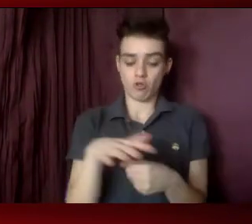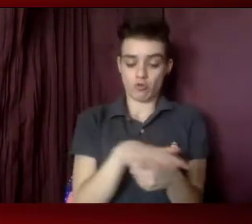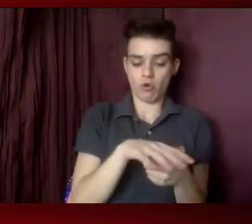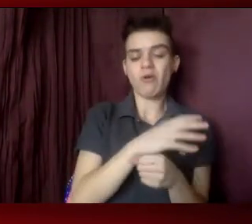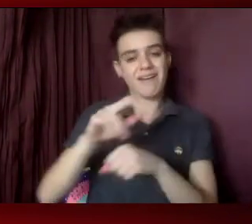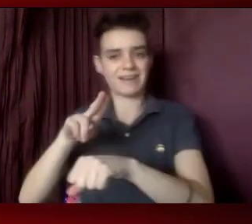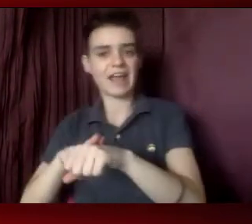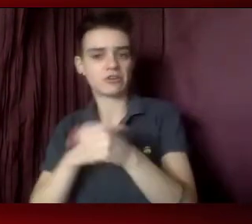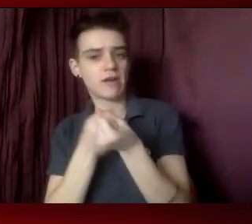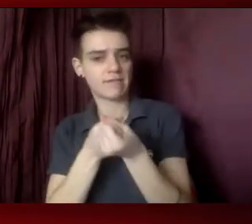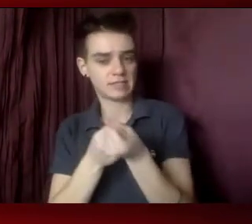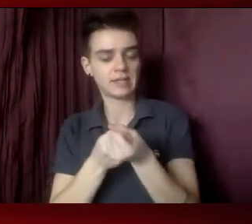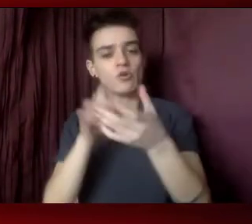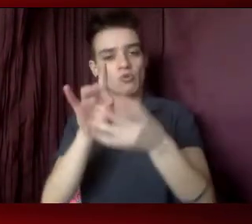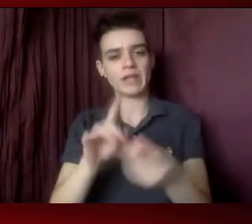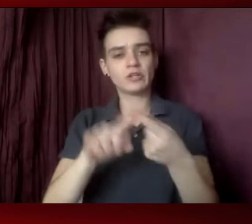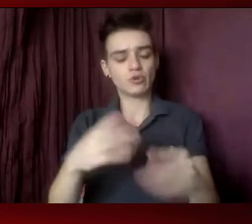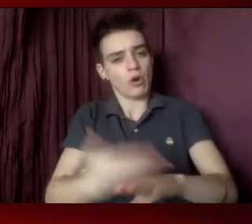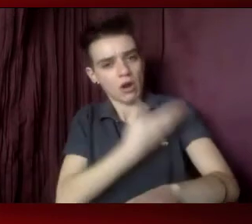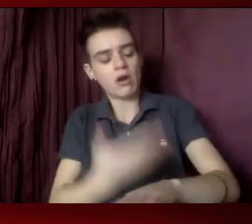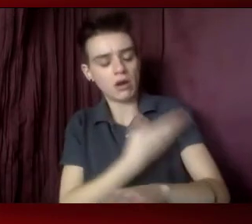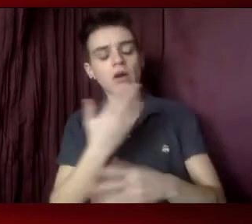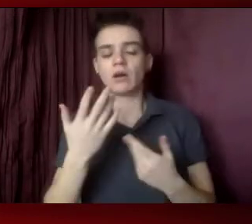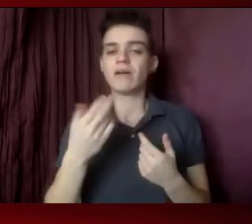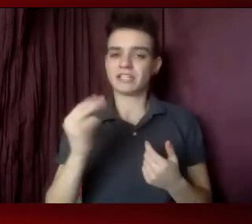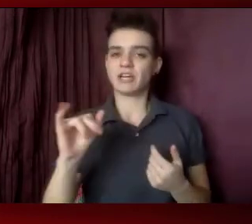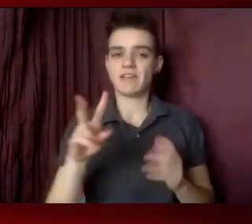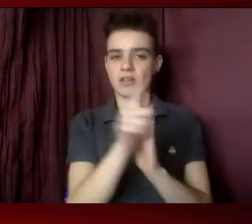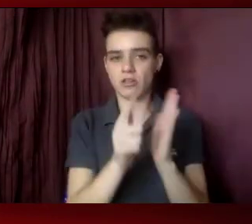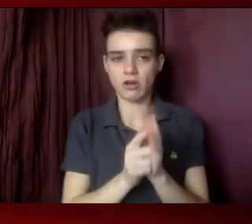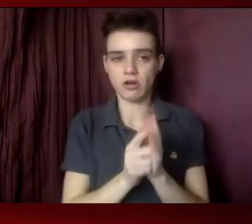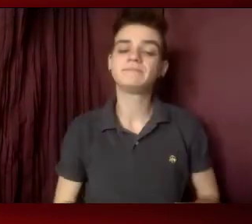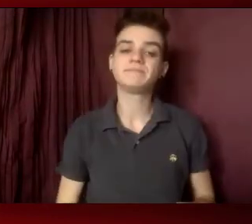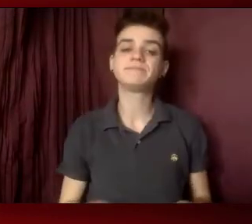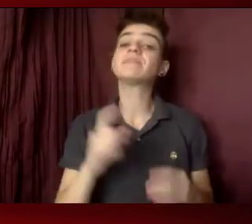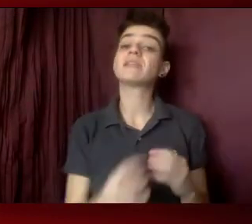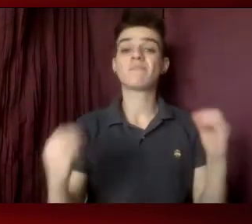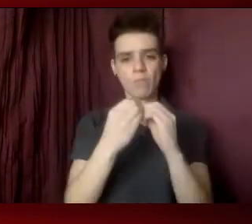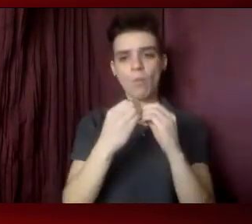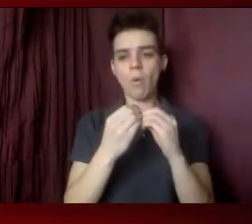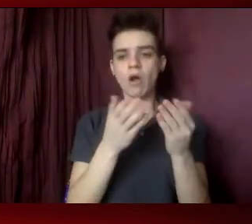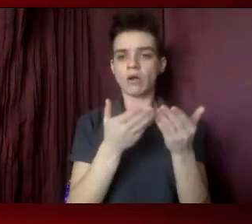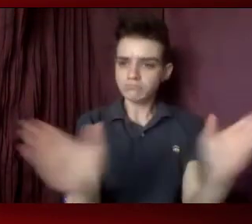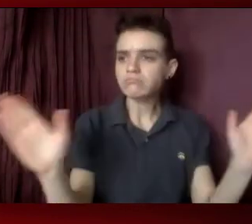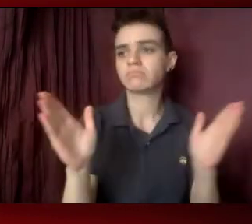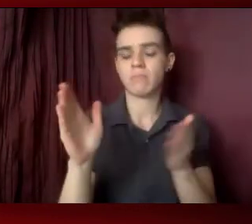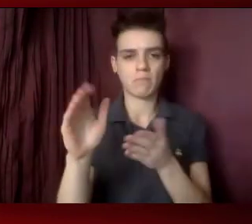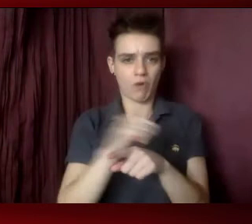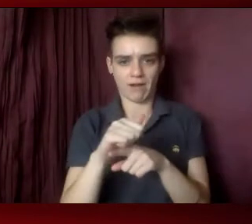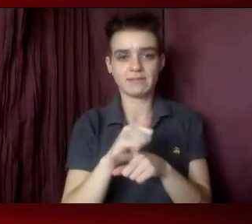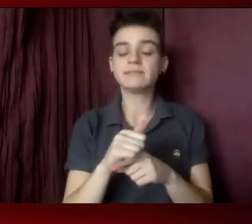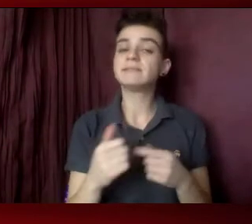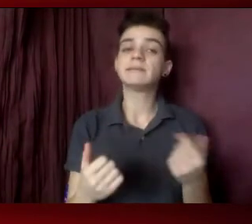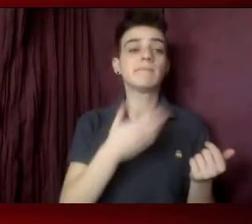level around modernizing HIV criminalization laws, expanding practitioner's scope of practice so we can better use pharmacies,